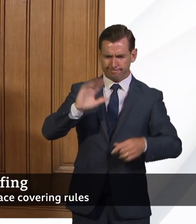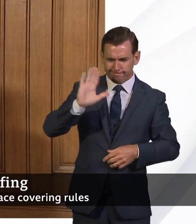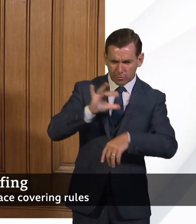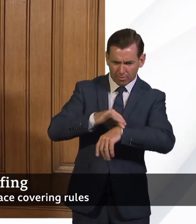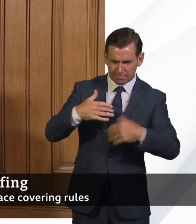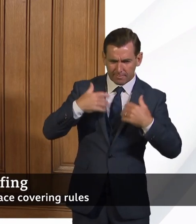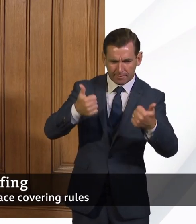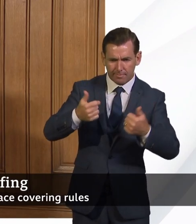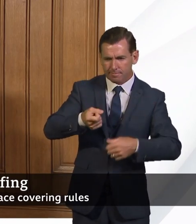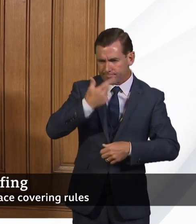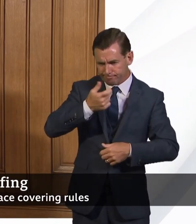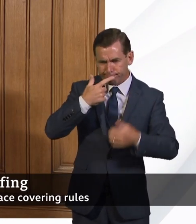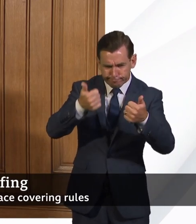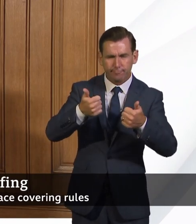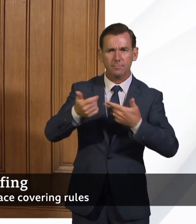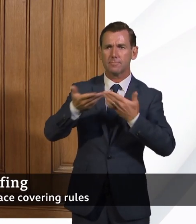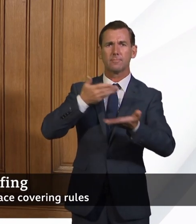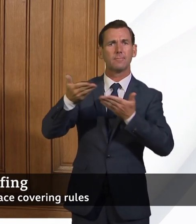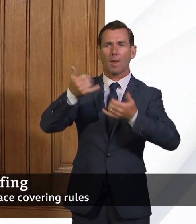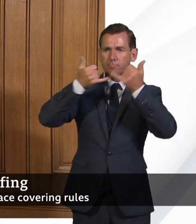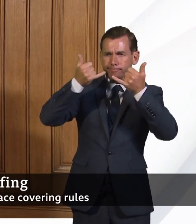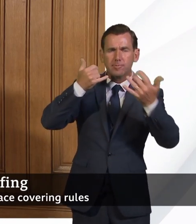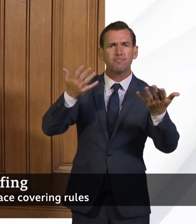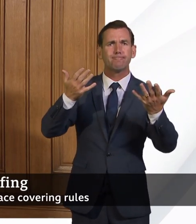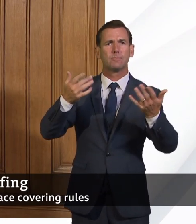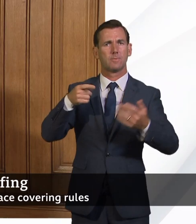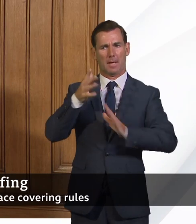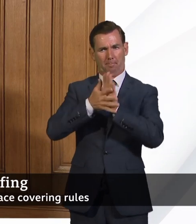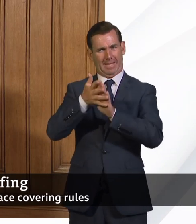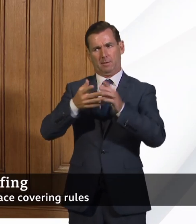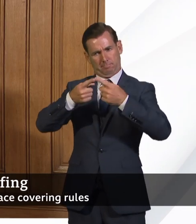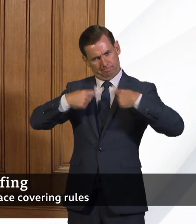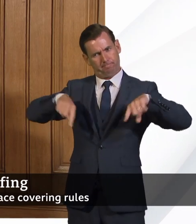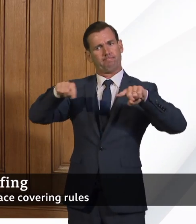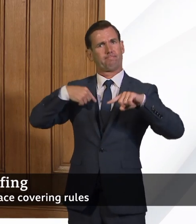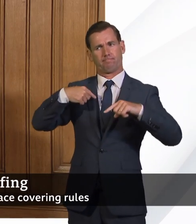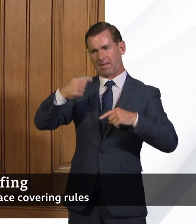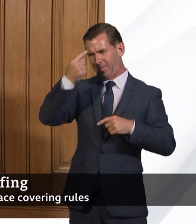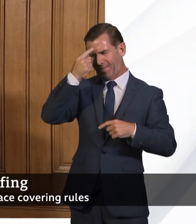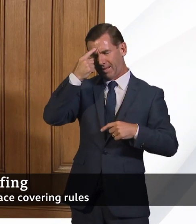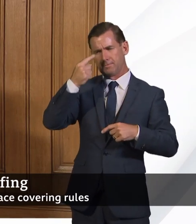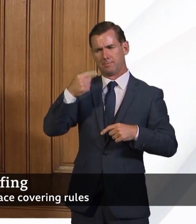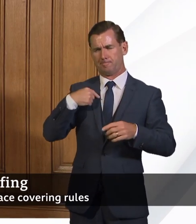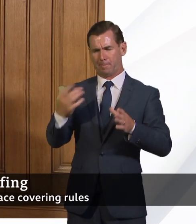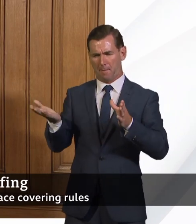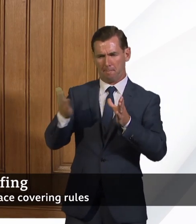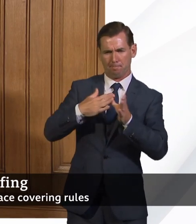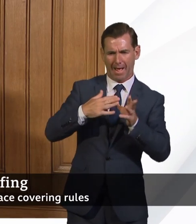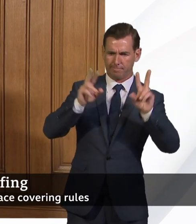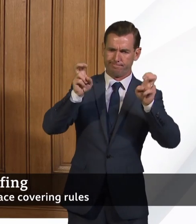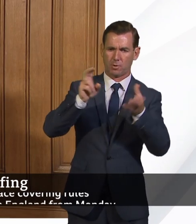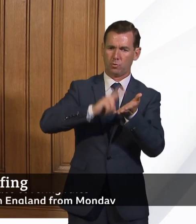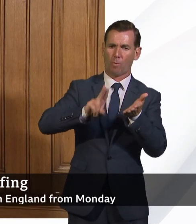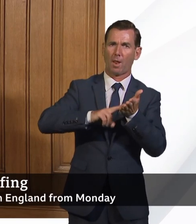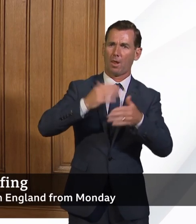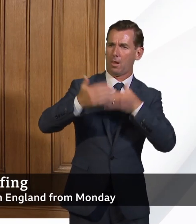we have done in an accelerated fashion. So we are thinking very hard about how we can get back to business, back to normal business